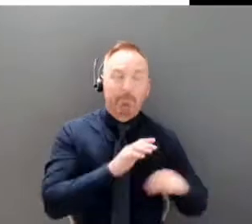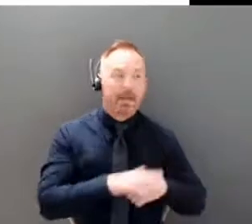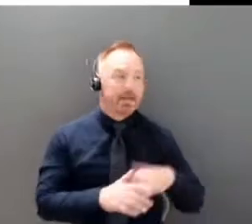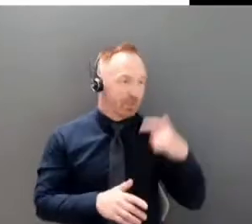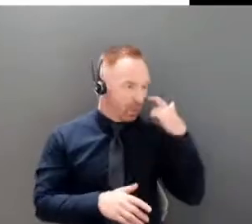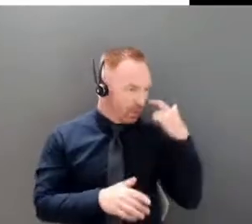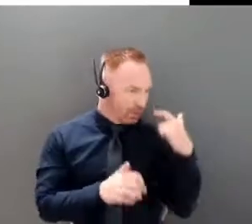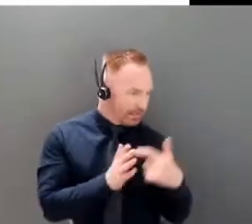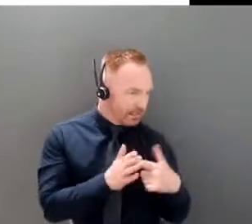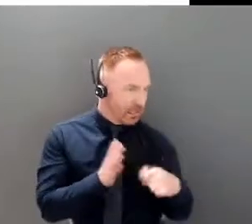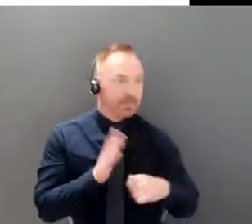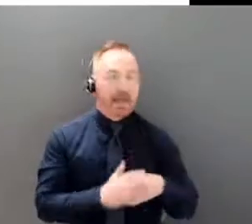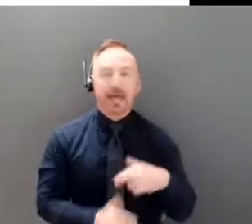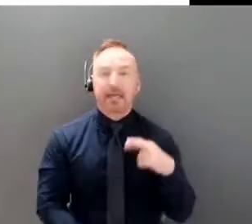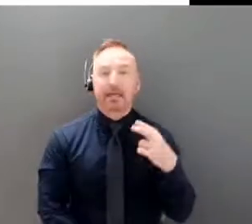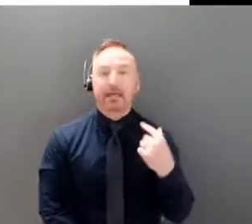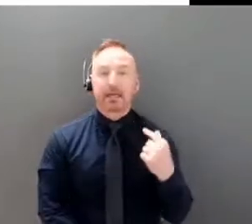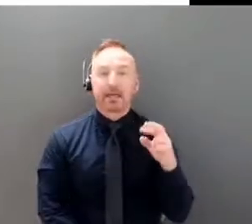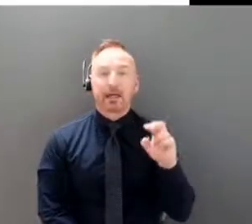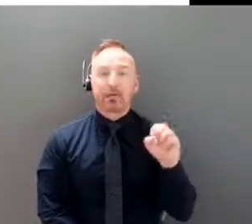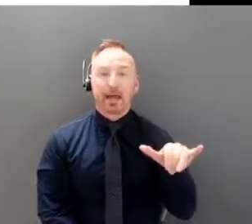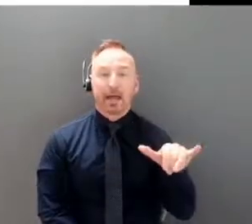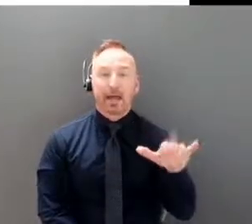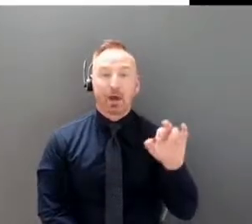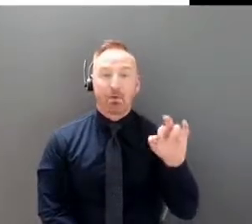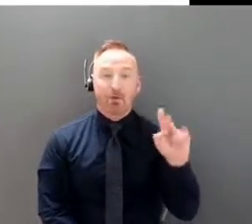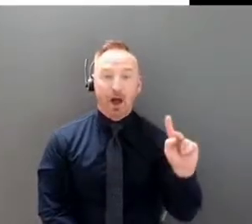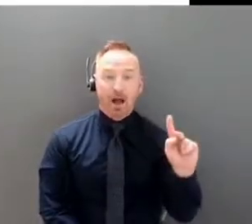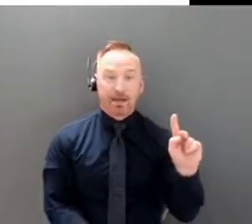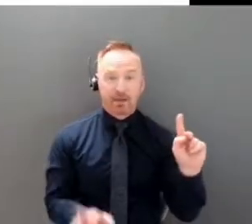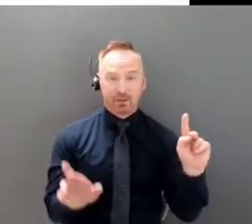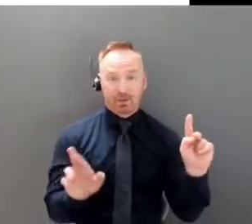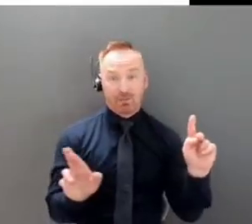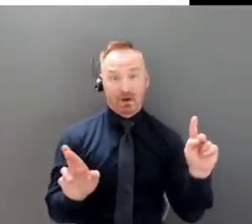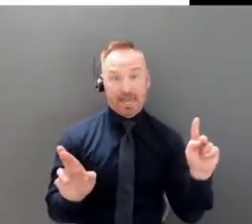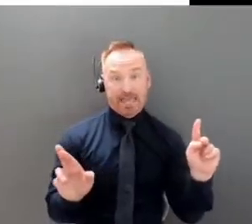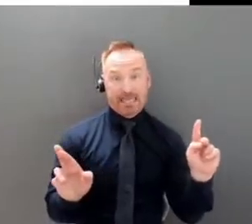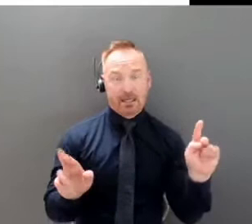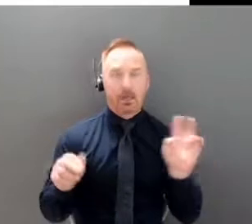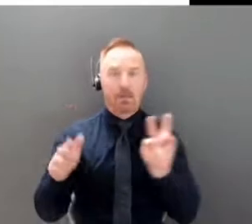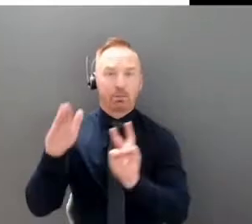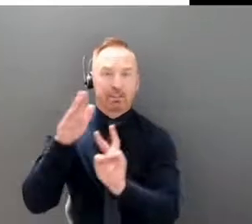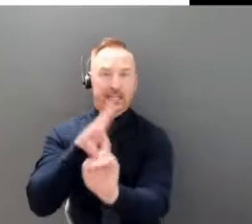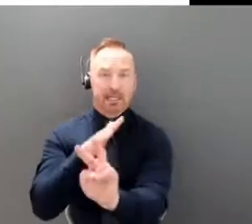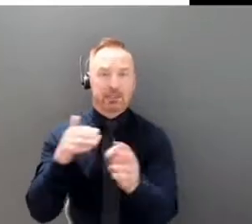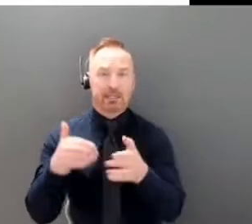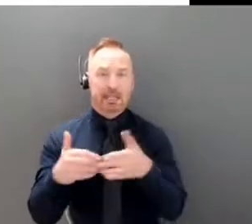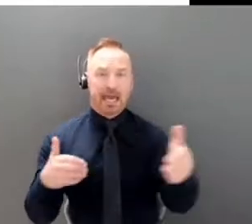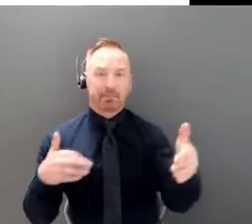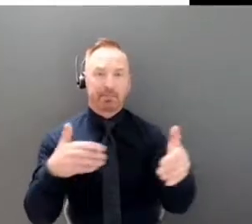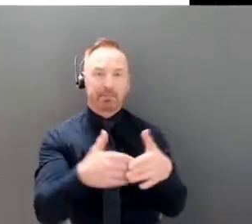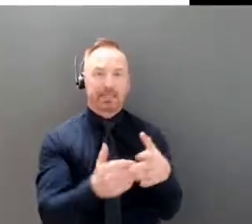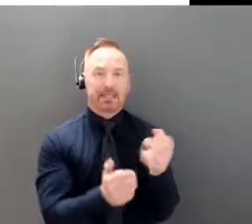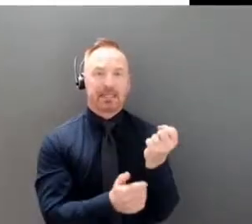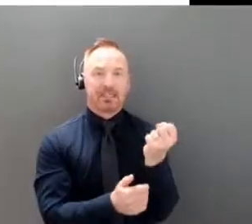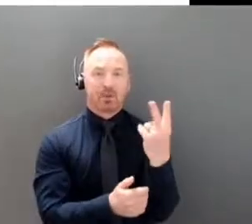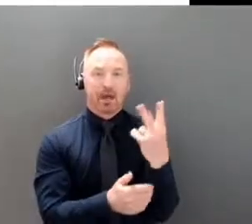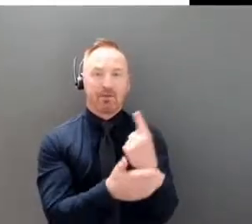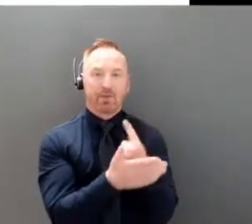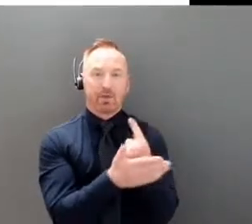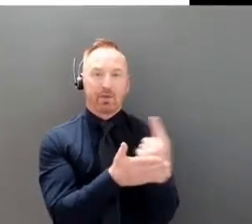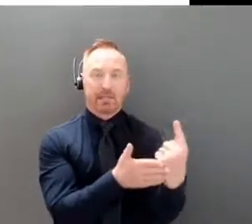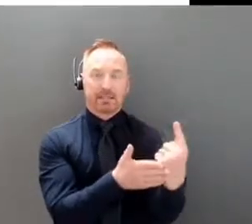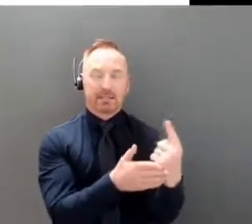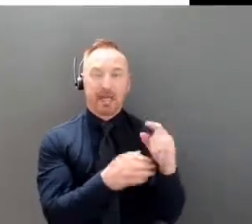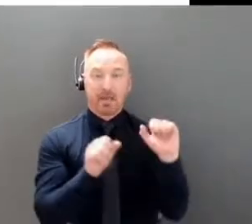rock that gives a projection where this might be 12 weeks at possibly significantly higher case numbers and take